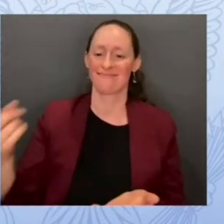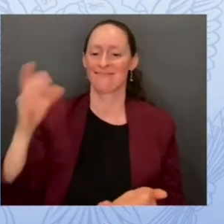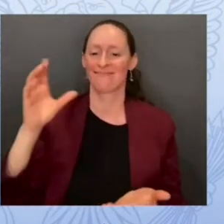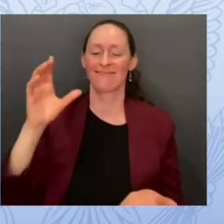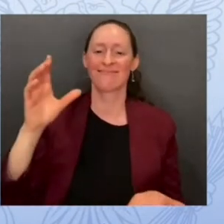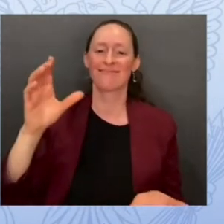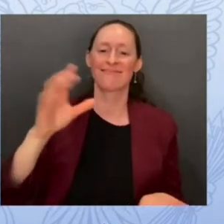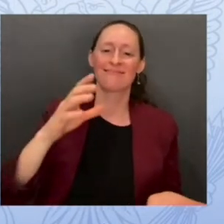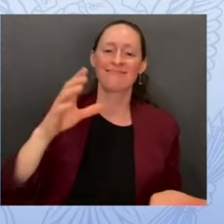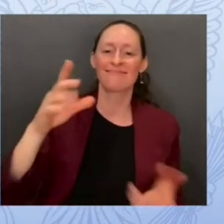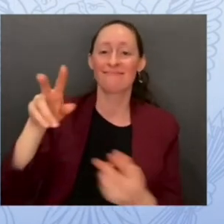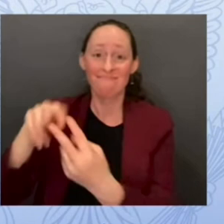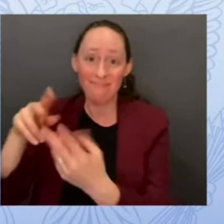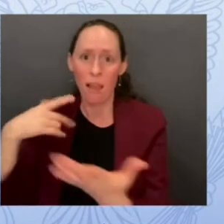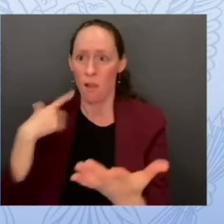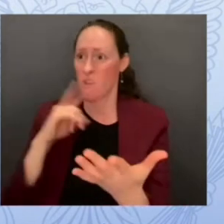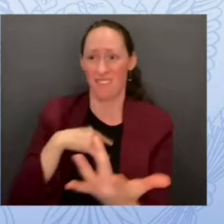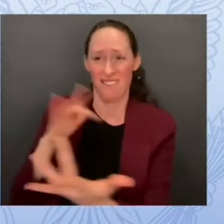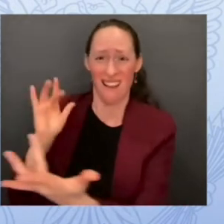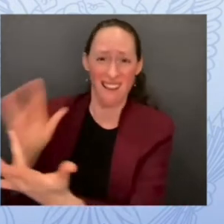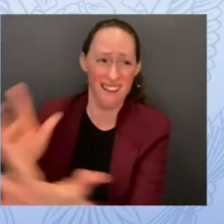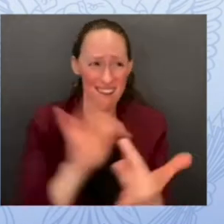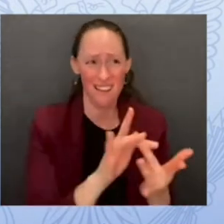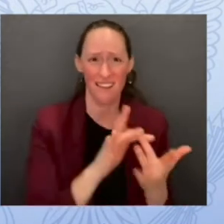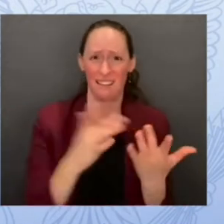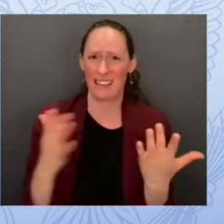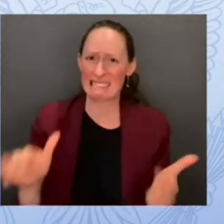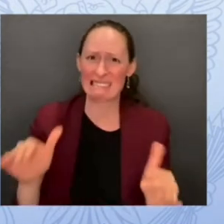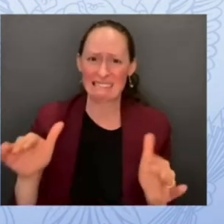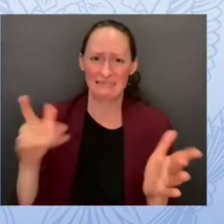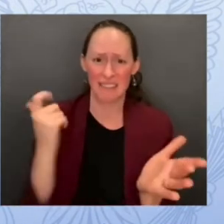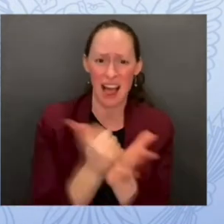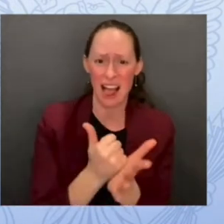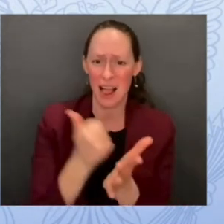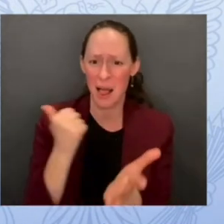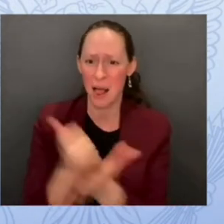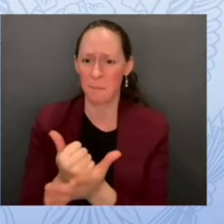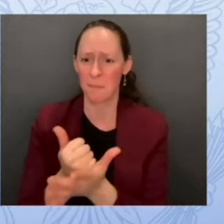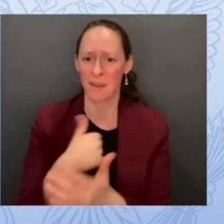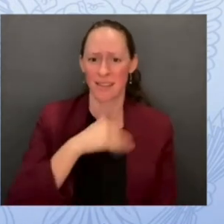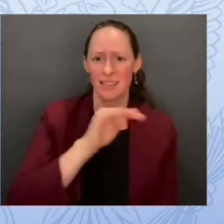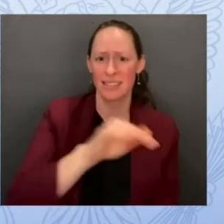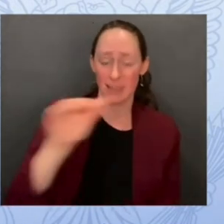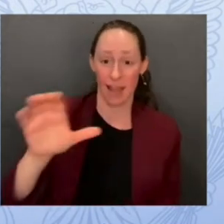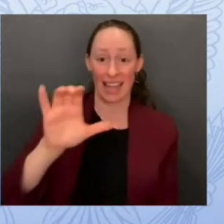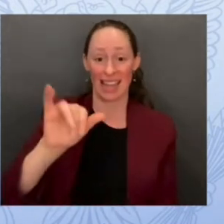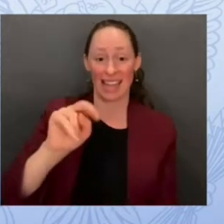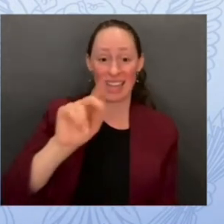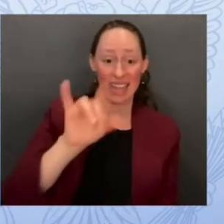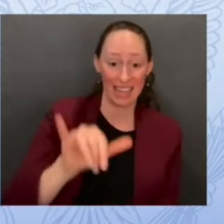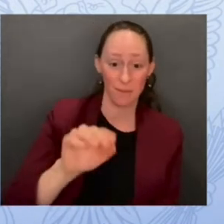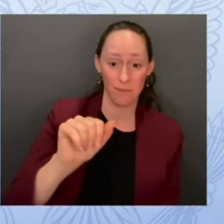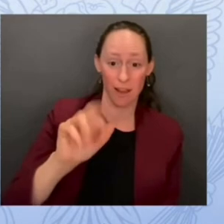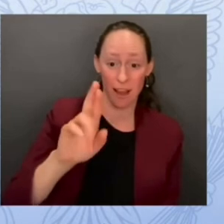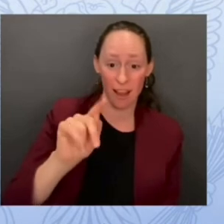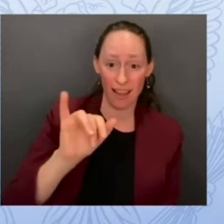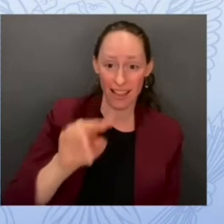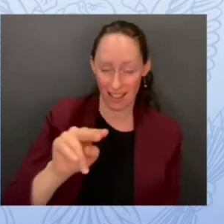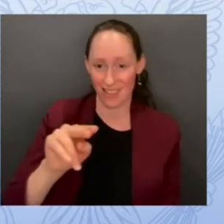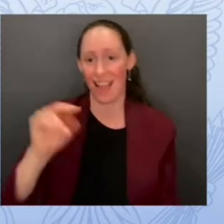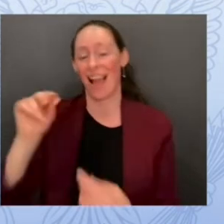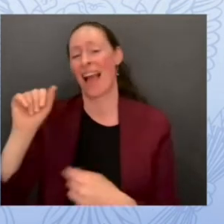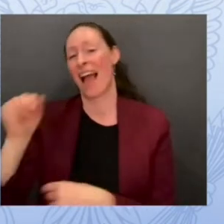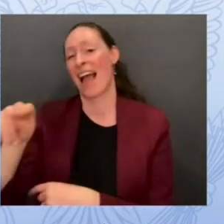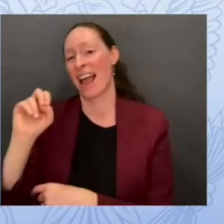weekend are actually on this stage first cindy martin and second ann neuberger the level of collaboration that